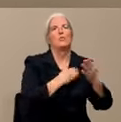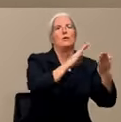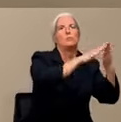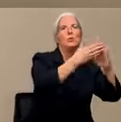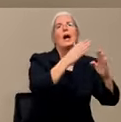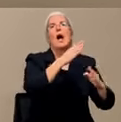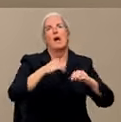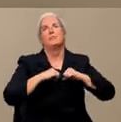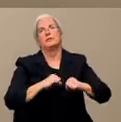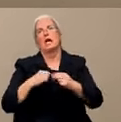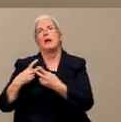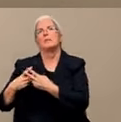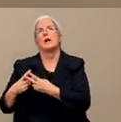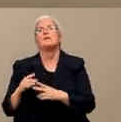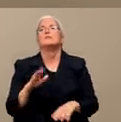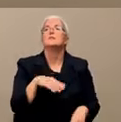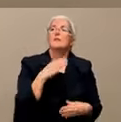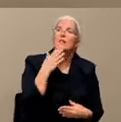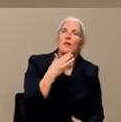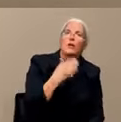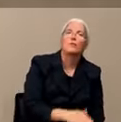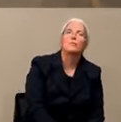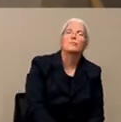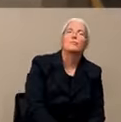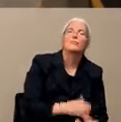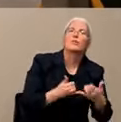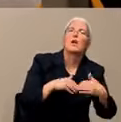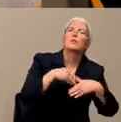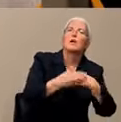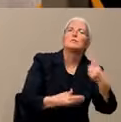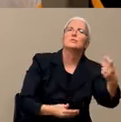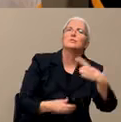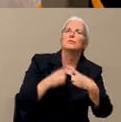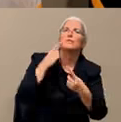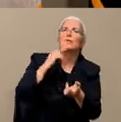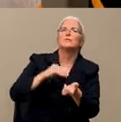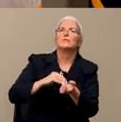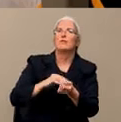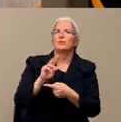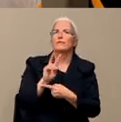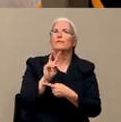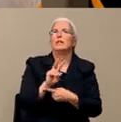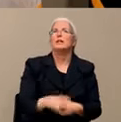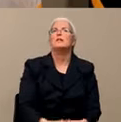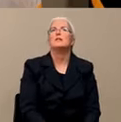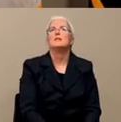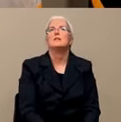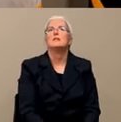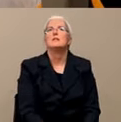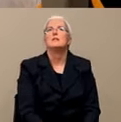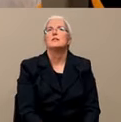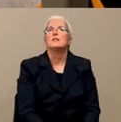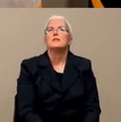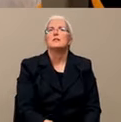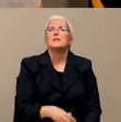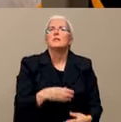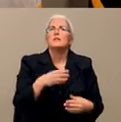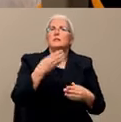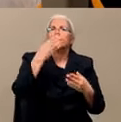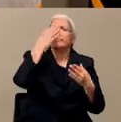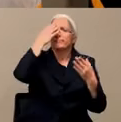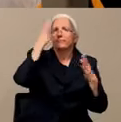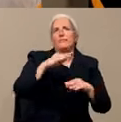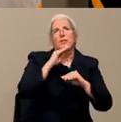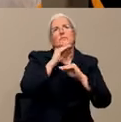Sheriff. So this next question will be for Dr. V. So we know that we're blessed in Stanislaus County. have